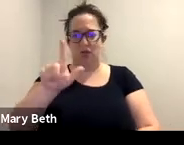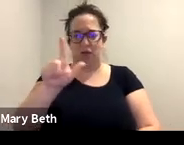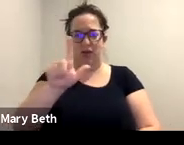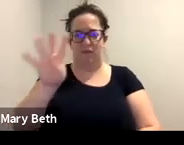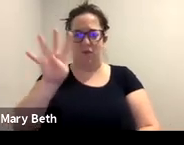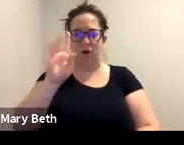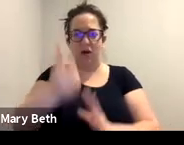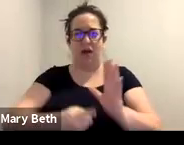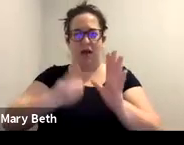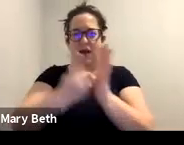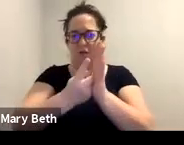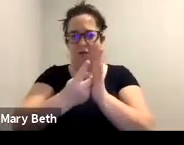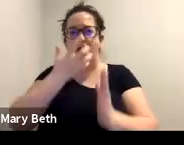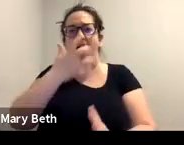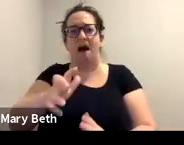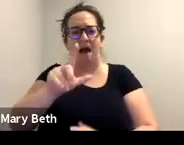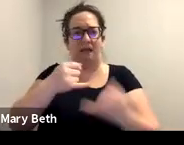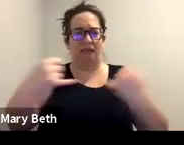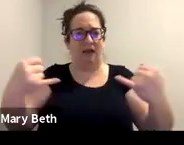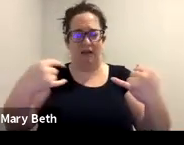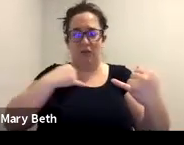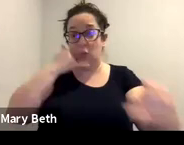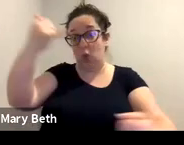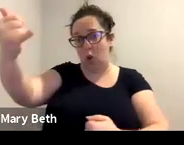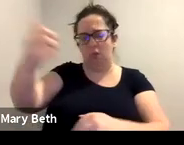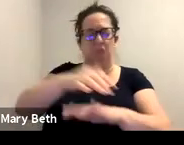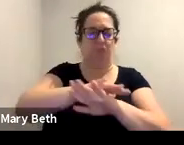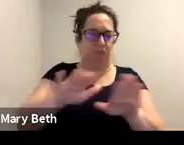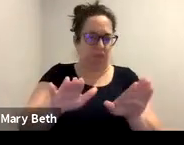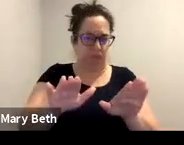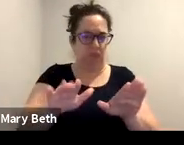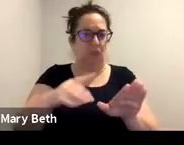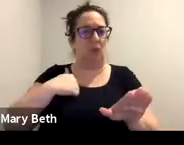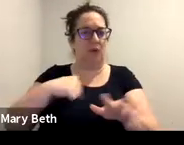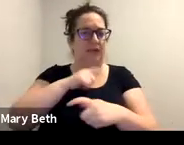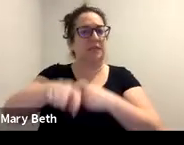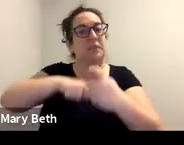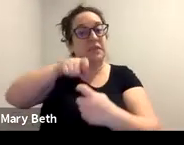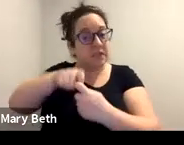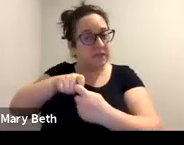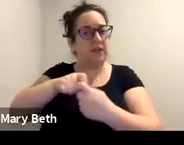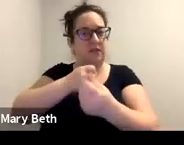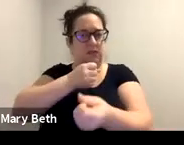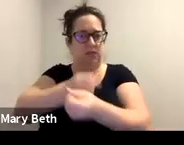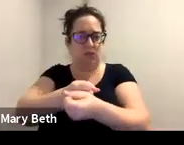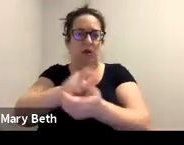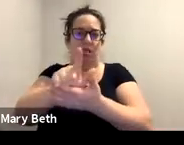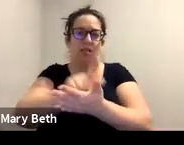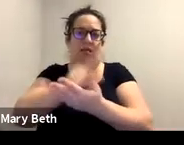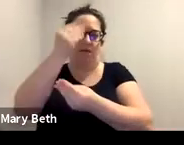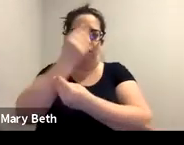uh, our purpose is very specific to be able to assist with legal information besides